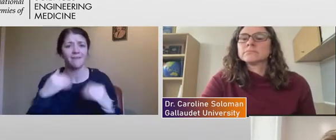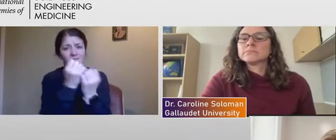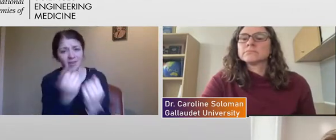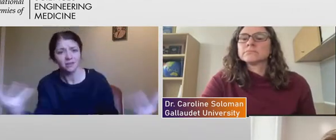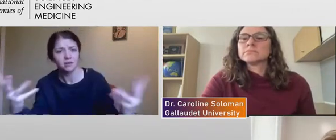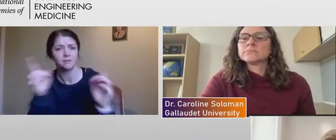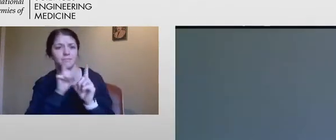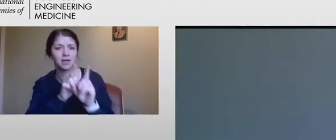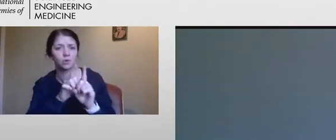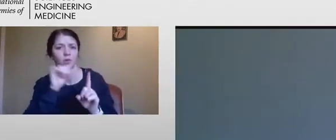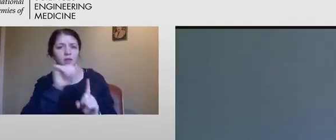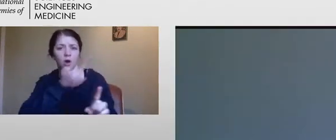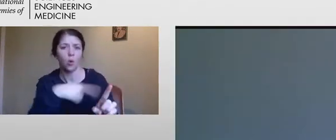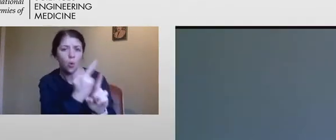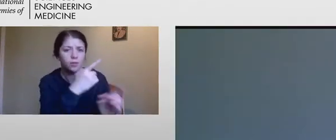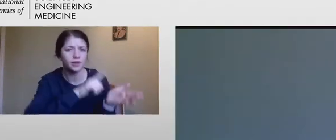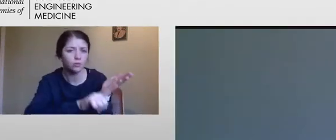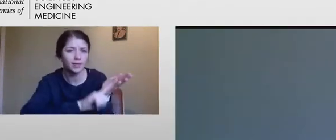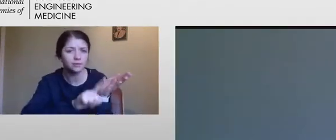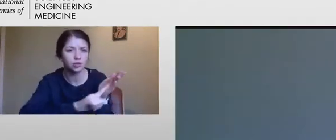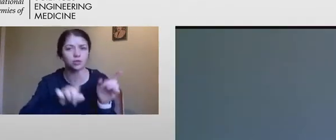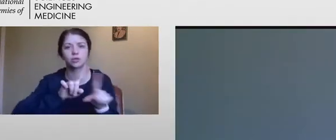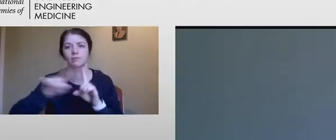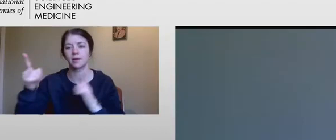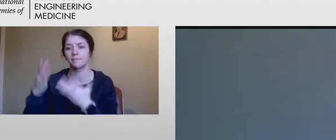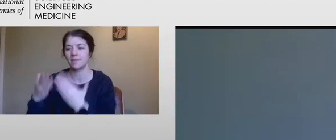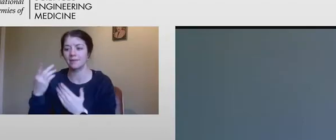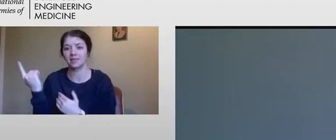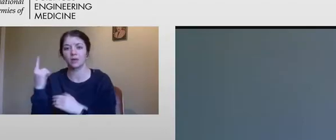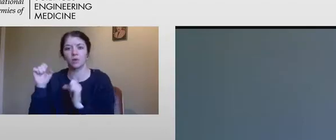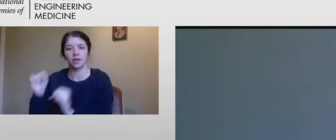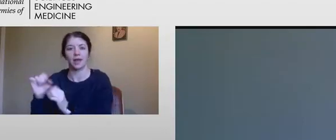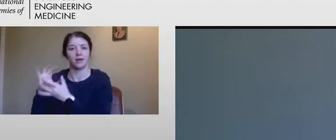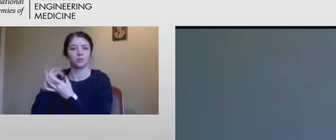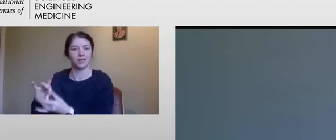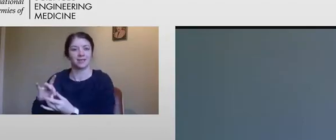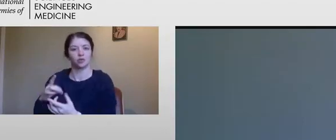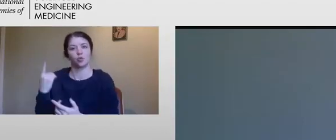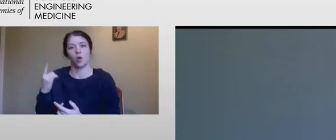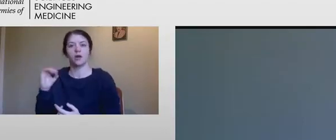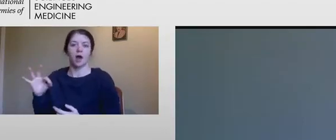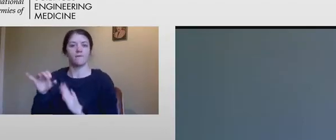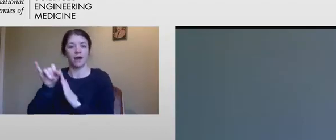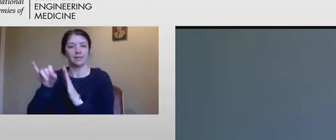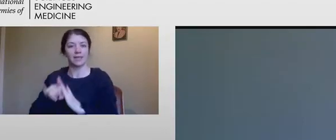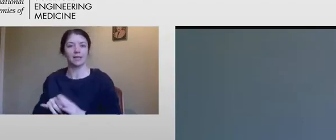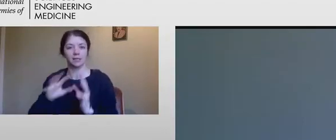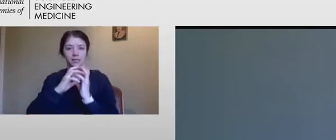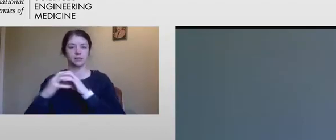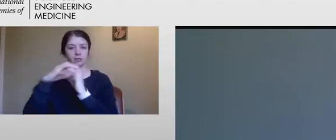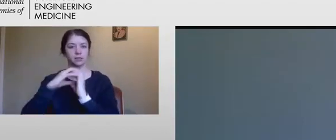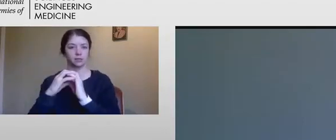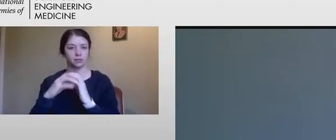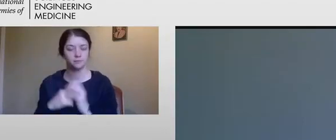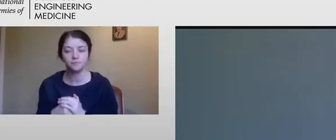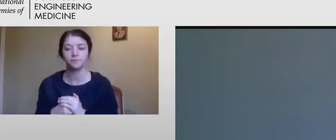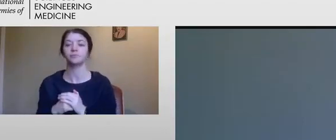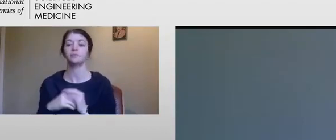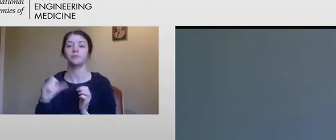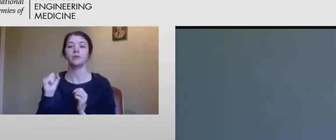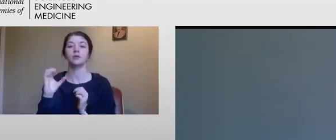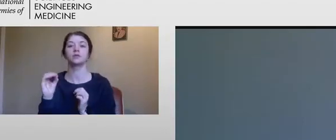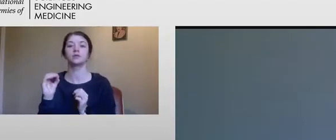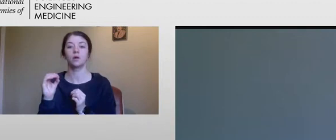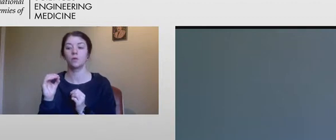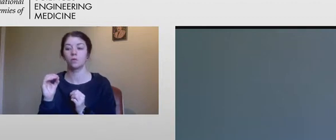also somebody, you know, that maybe can relate to one of your identities that you hold. Um, but